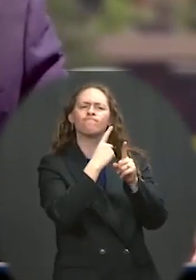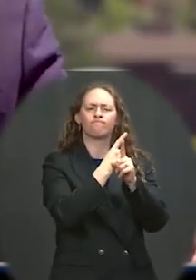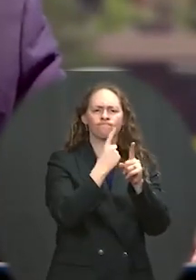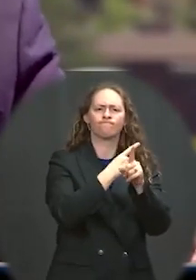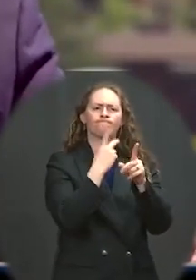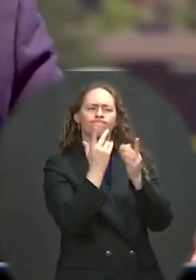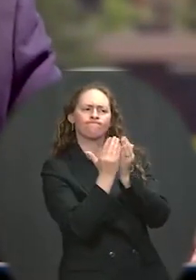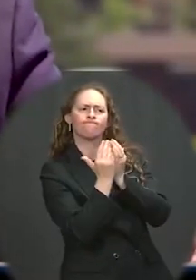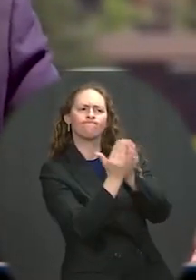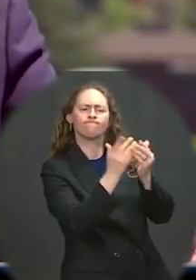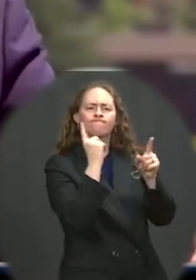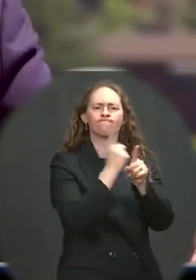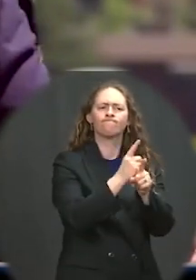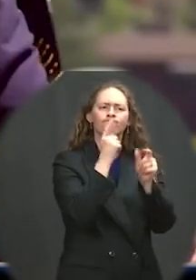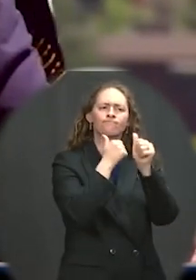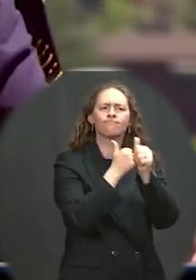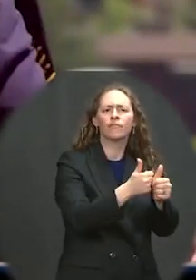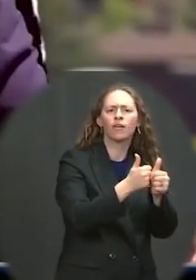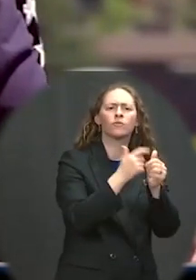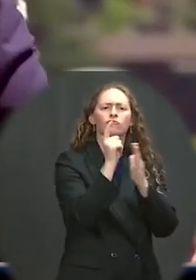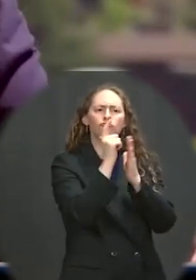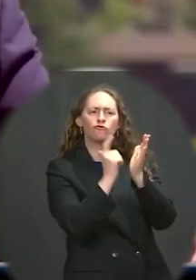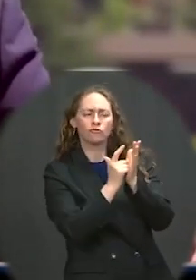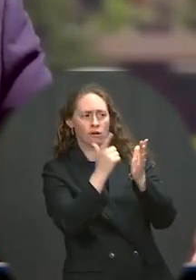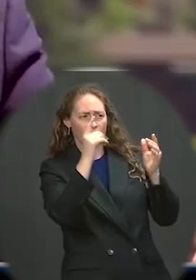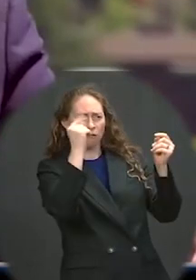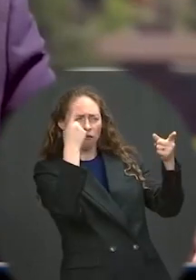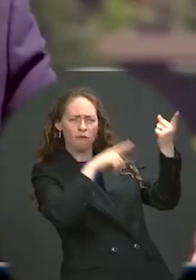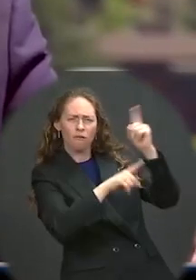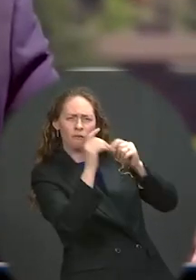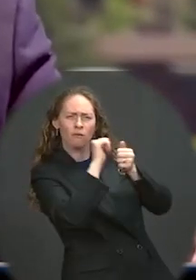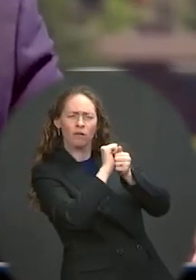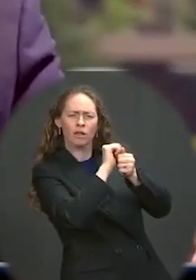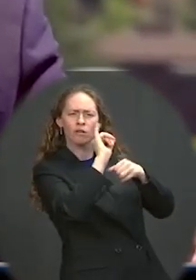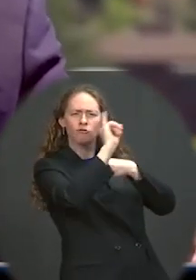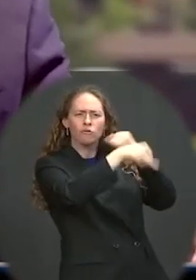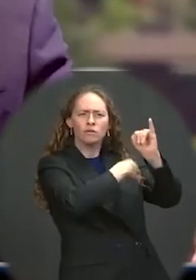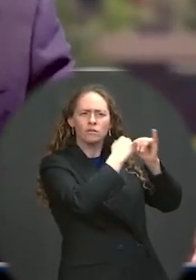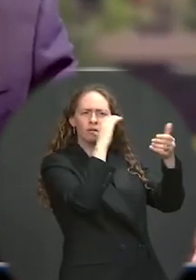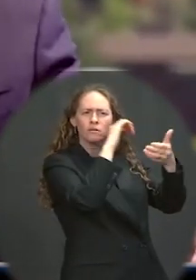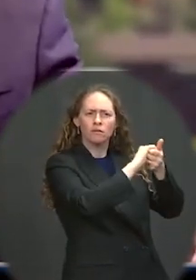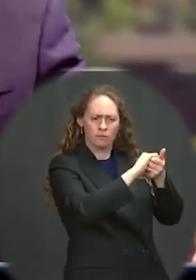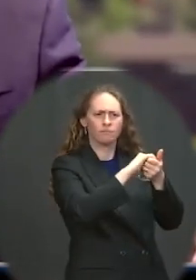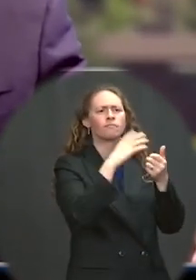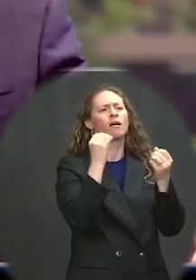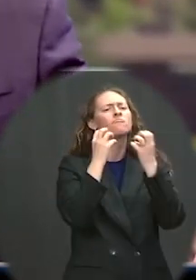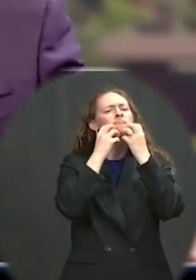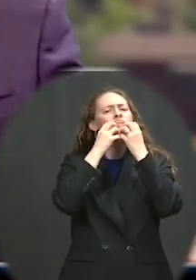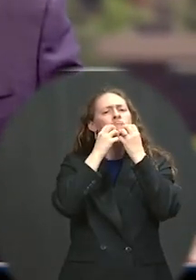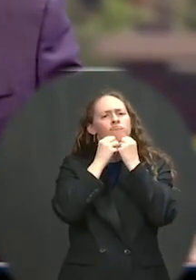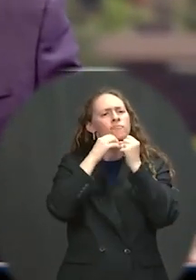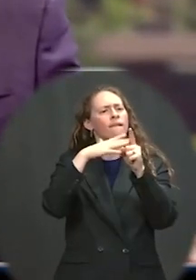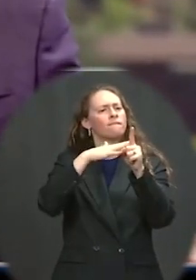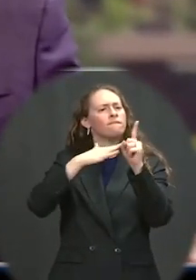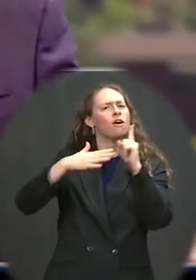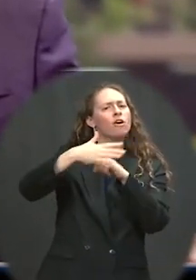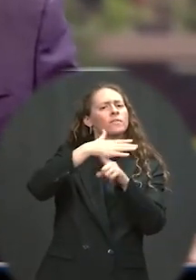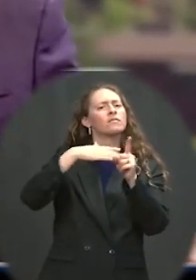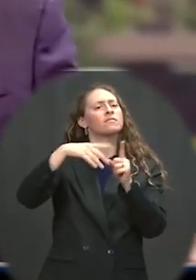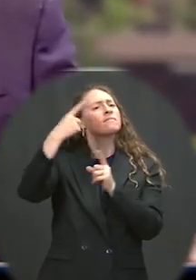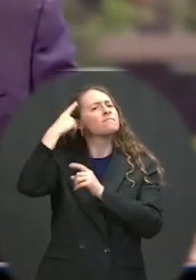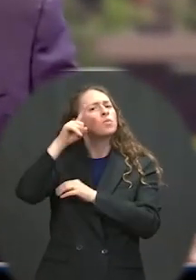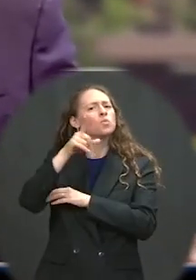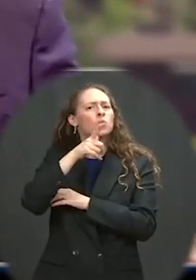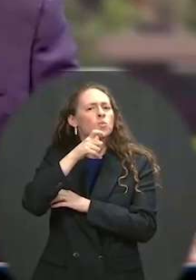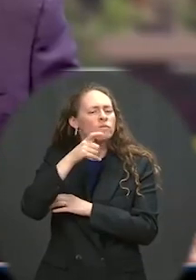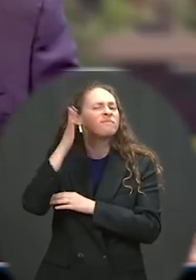will protect and steward this pristine environment and secure it for future generations. And by